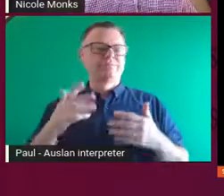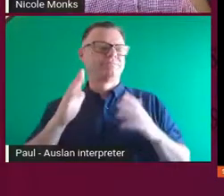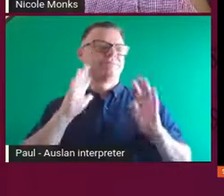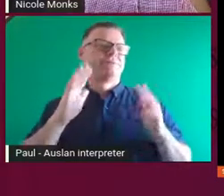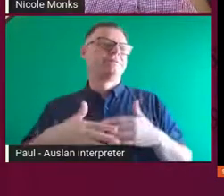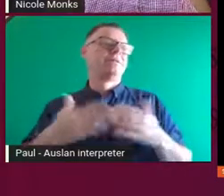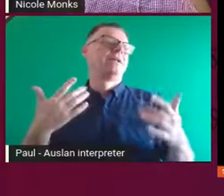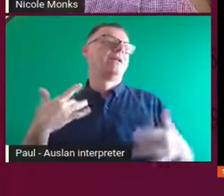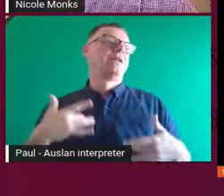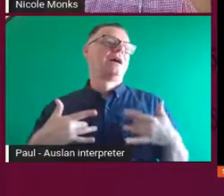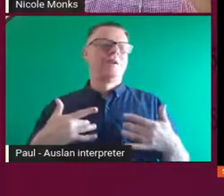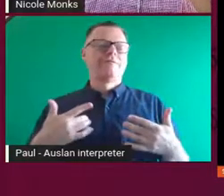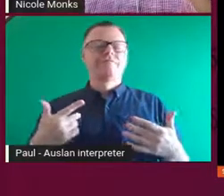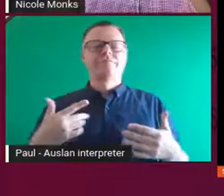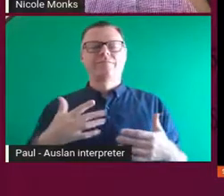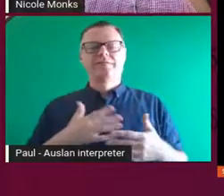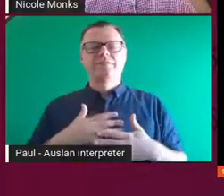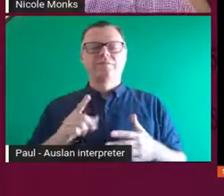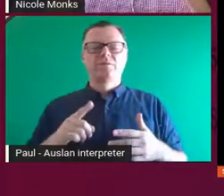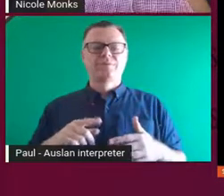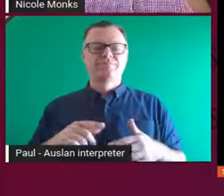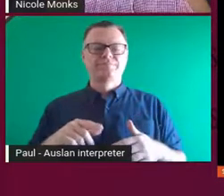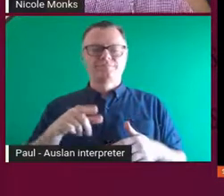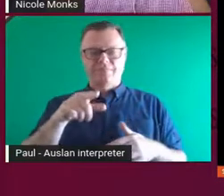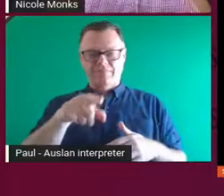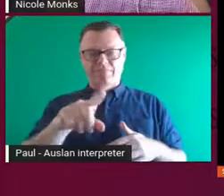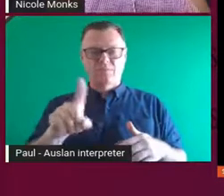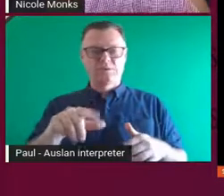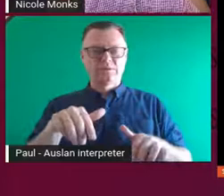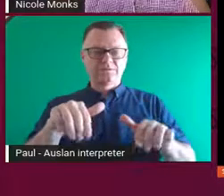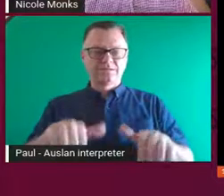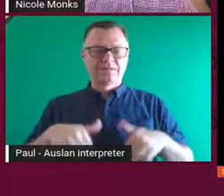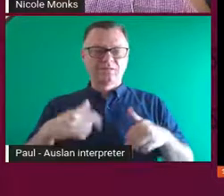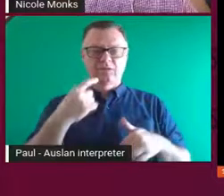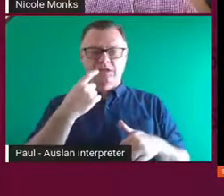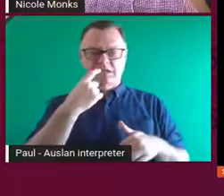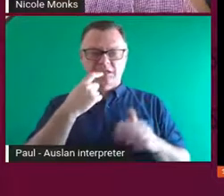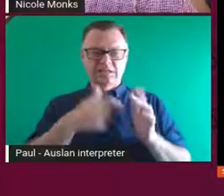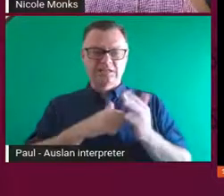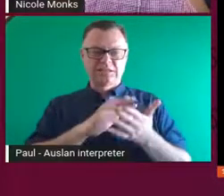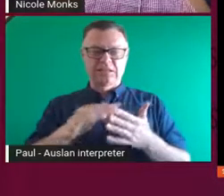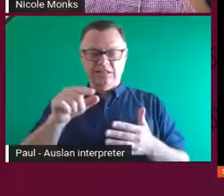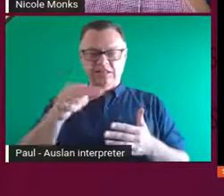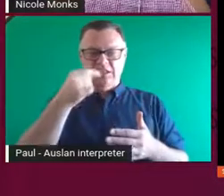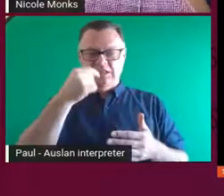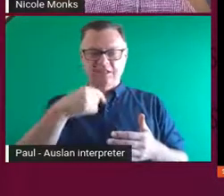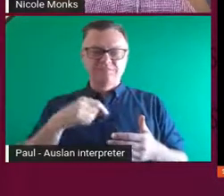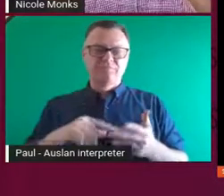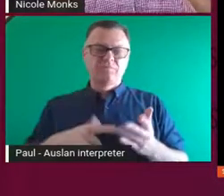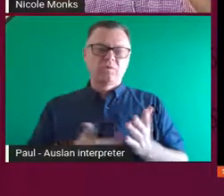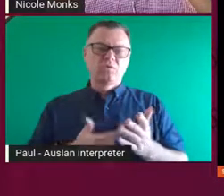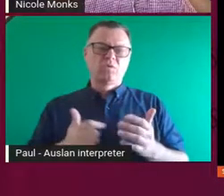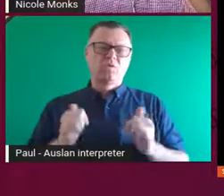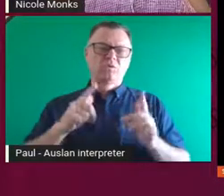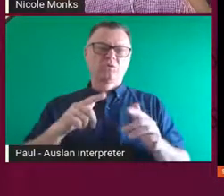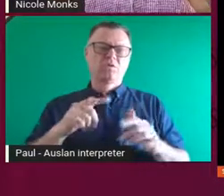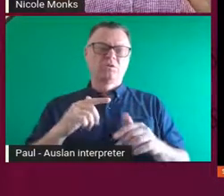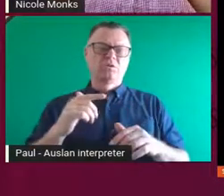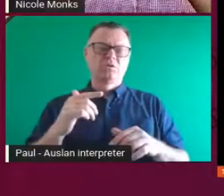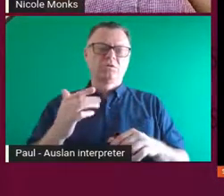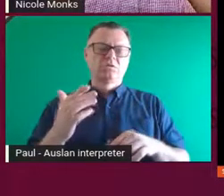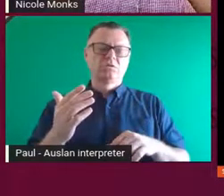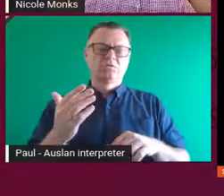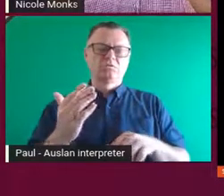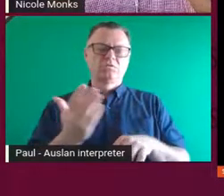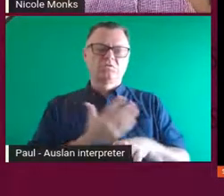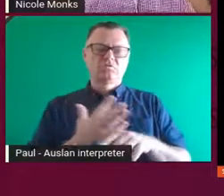we'll just collect kangaroos teeth, you know, or we'll go and collect grass tree resin or we'll collect